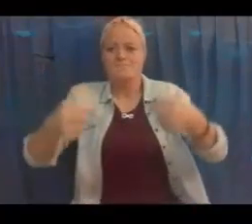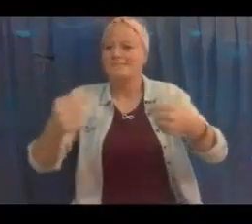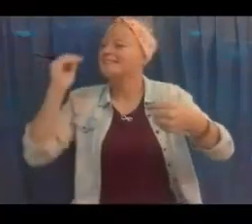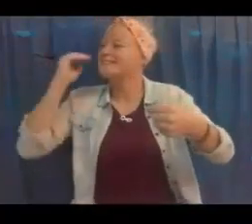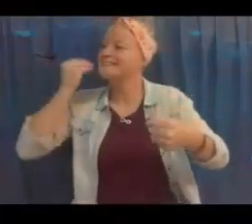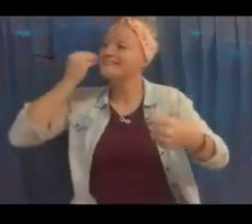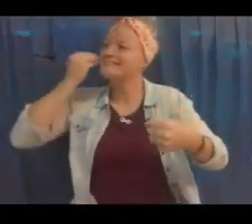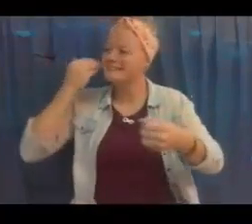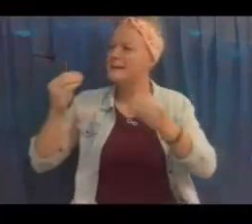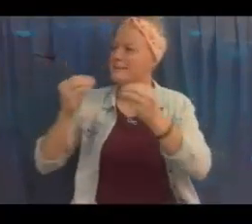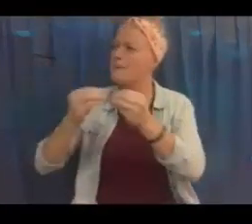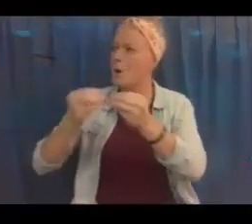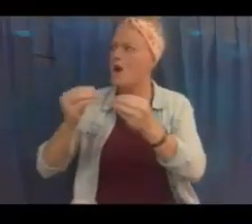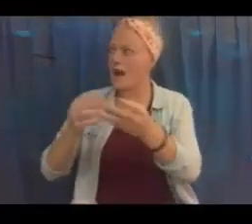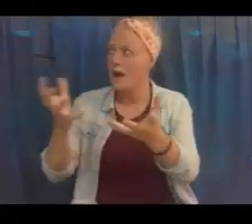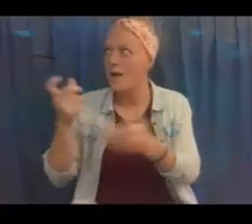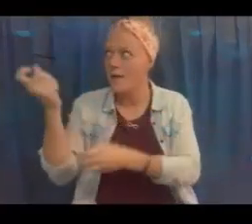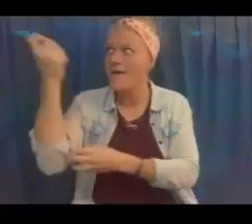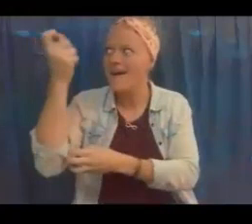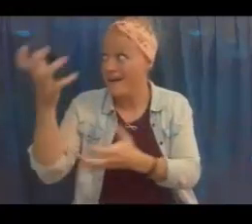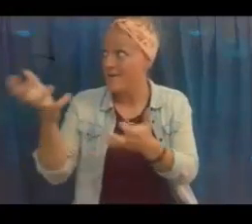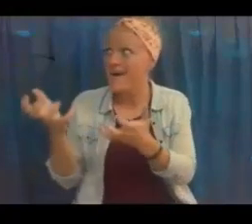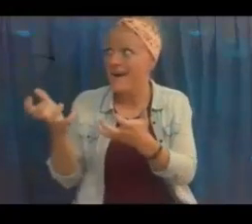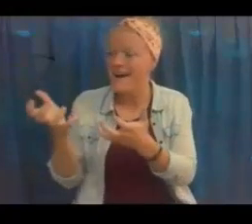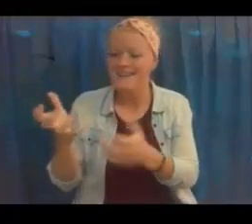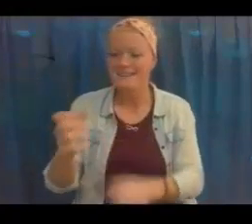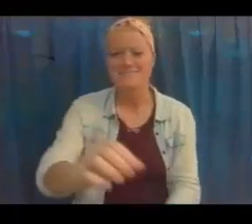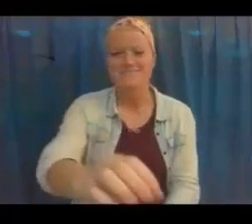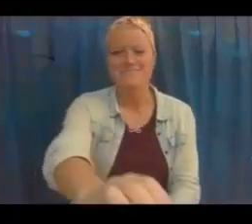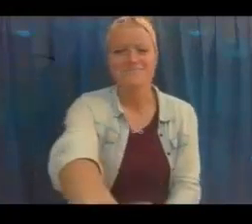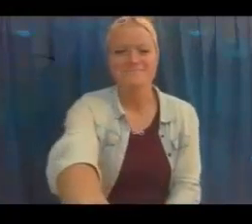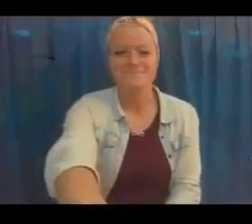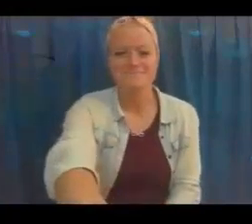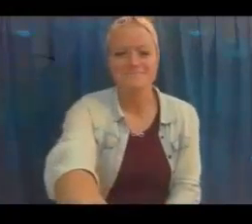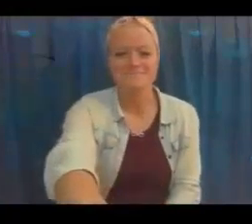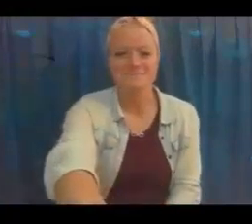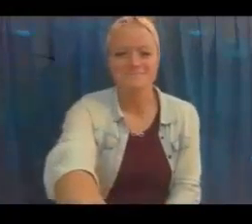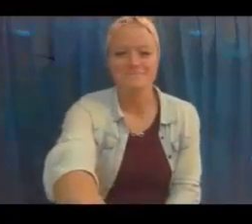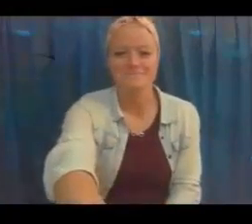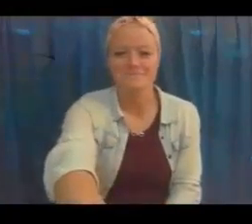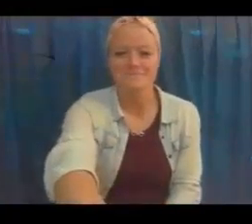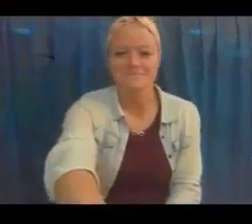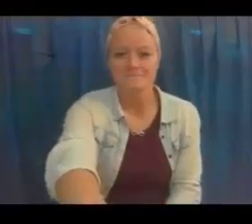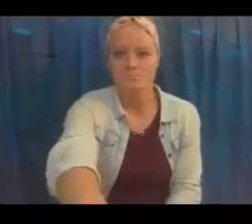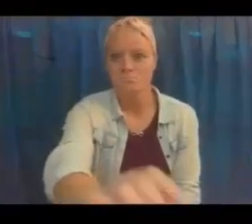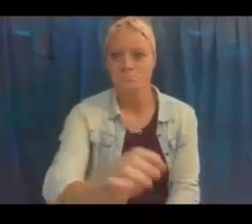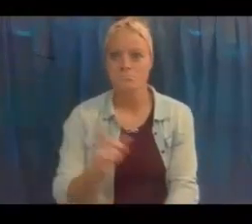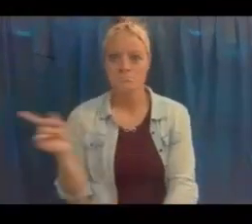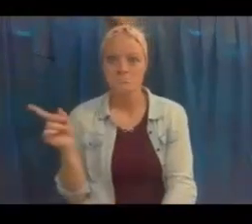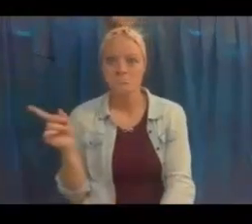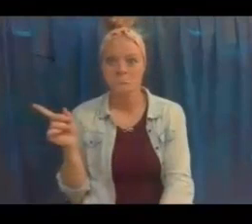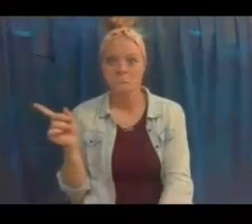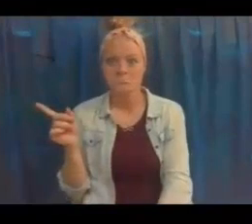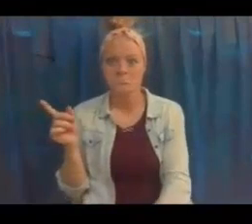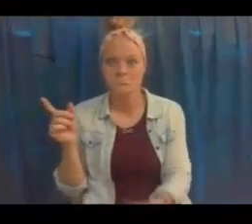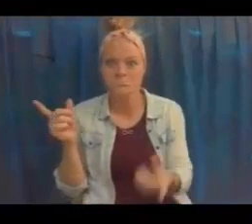He has his seatbelt on and he's smiling. I want to win. I want to win more. He was ready to go when his car got